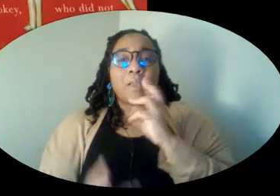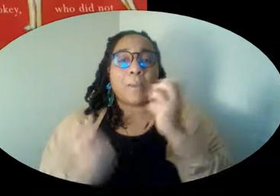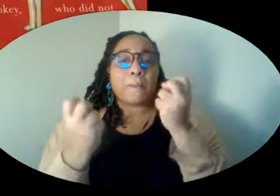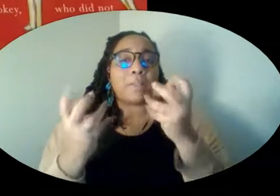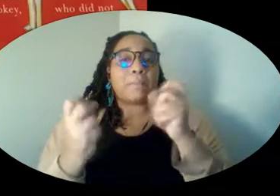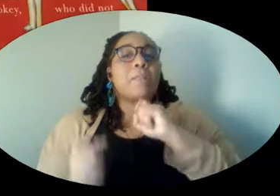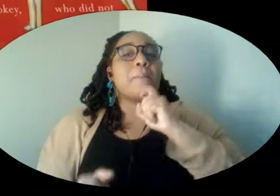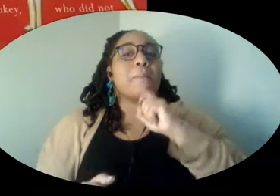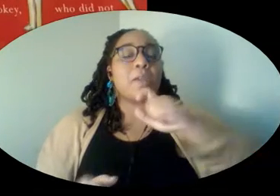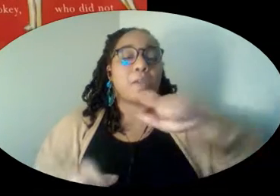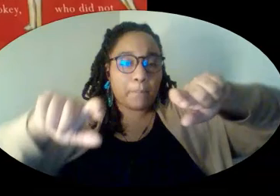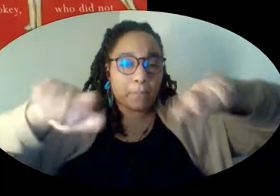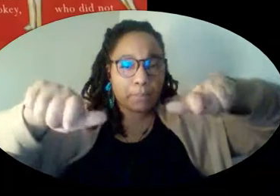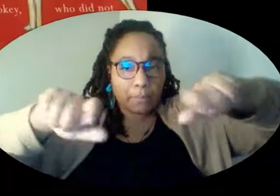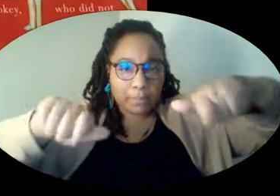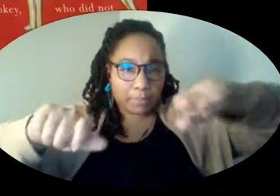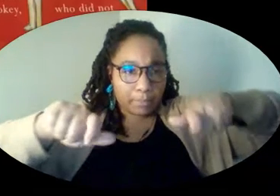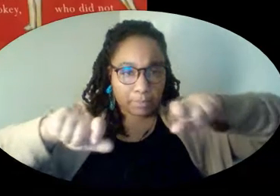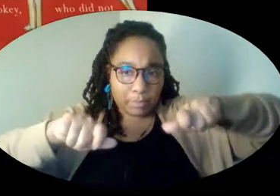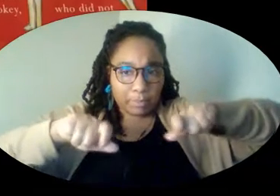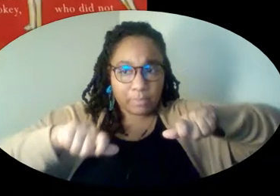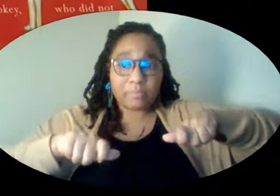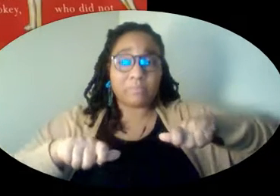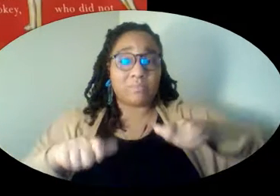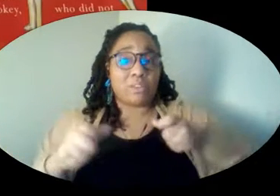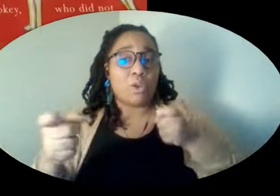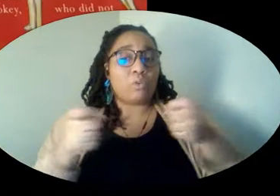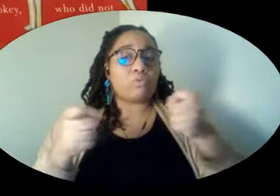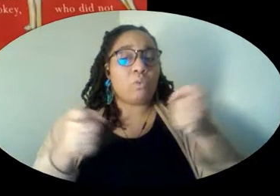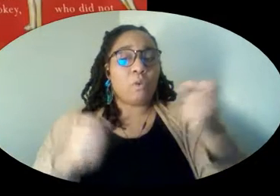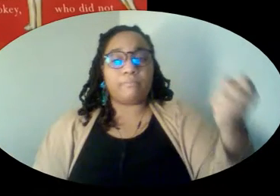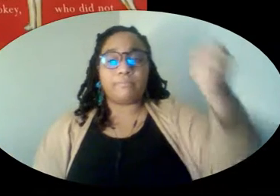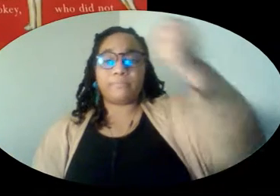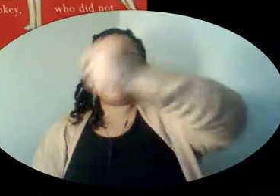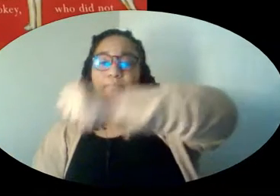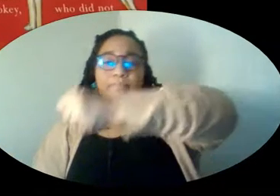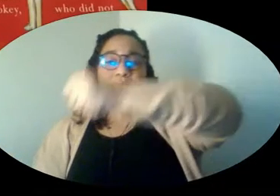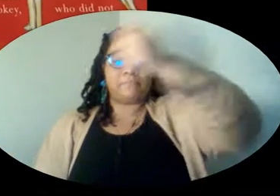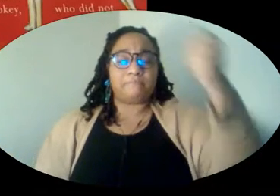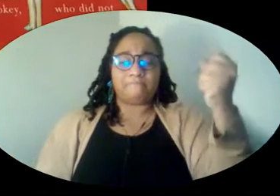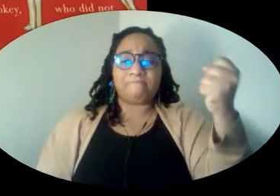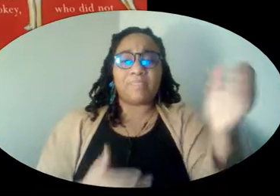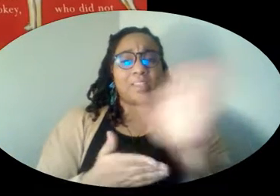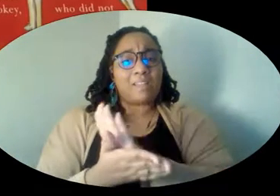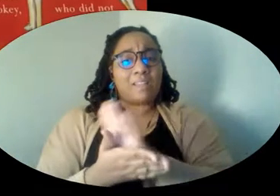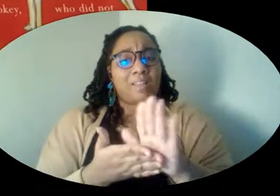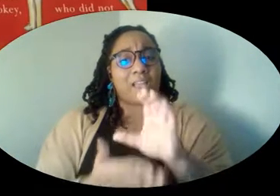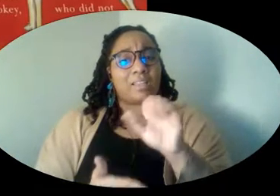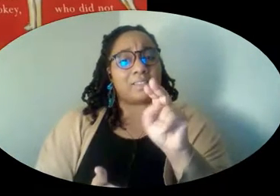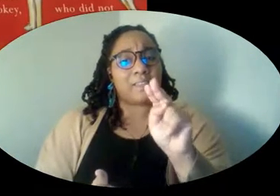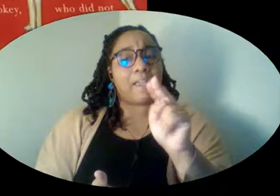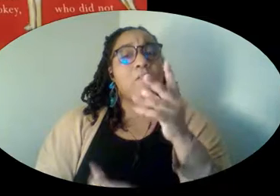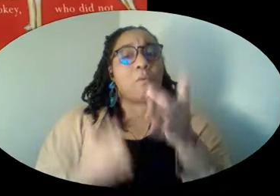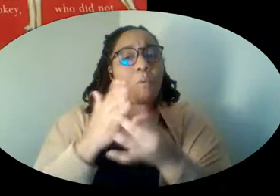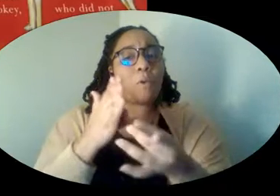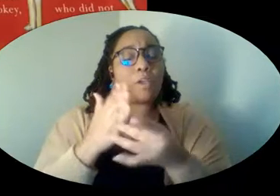brass nozzles housed in the gold room, a control dial in the pilot's cabin, a very nice can to oil all